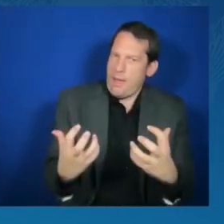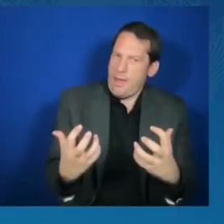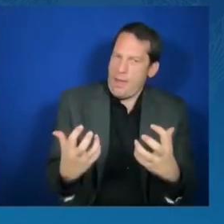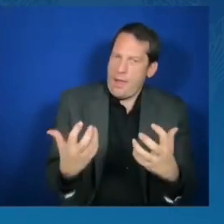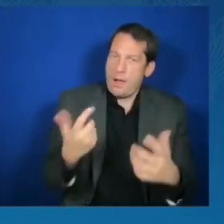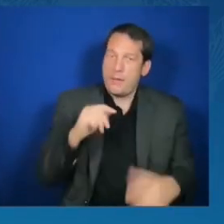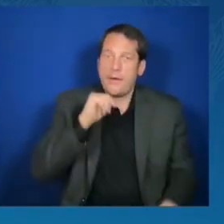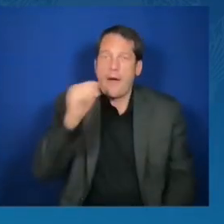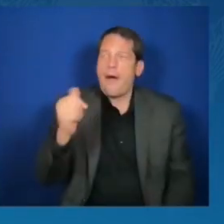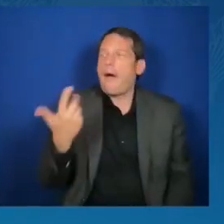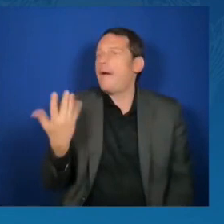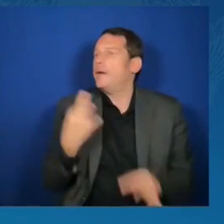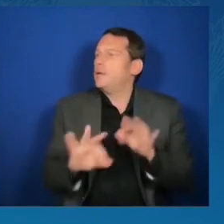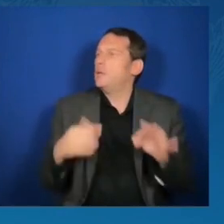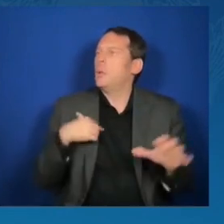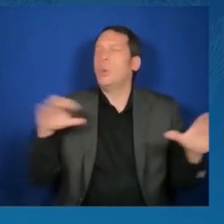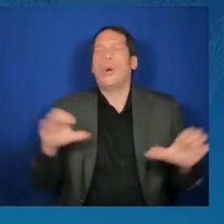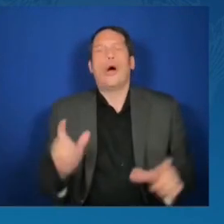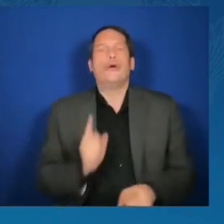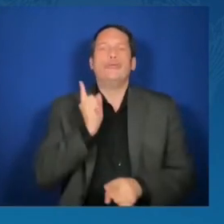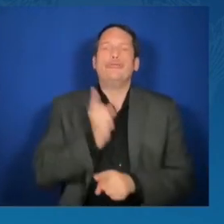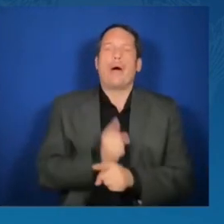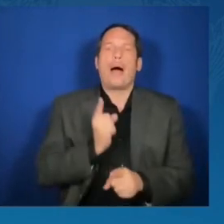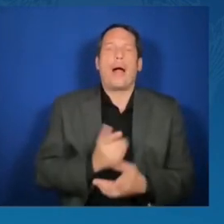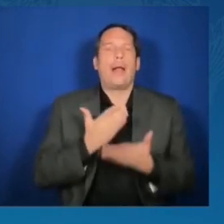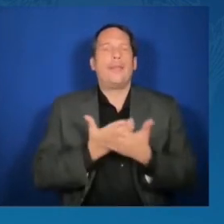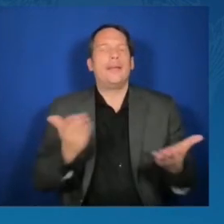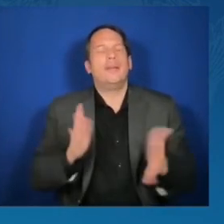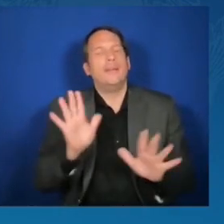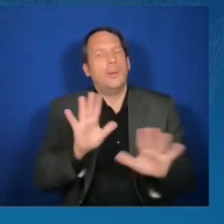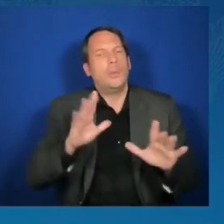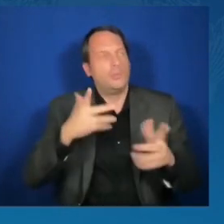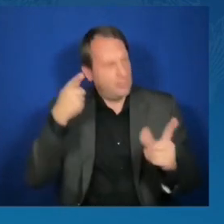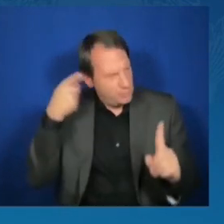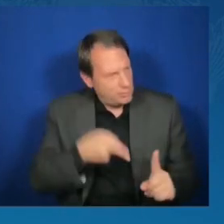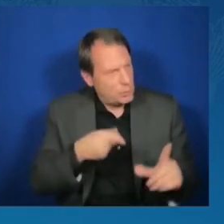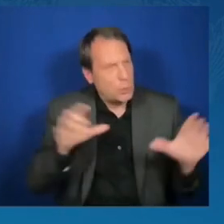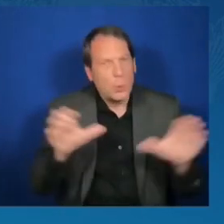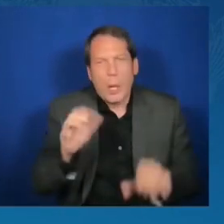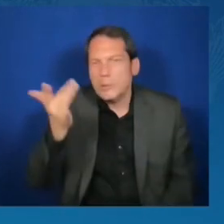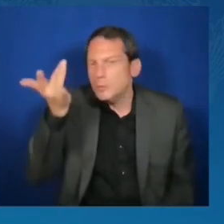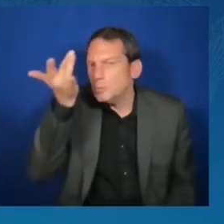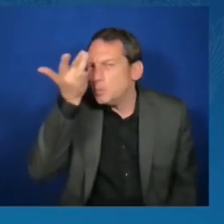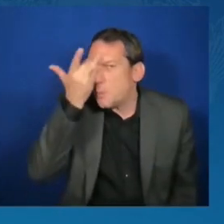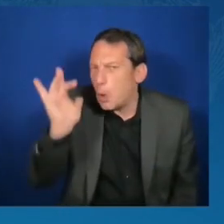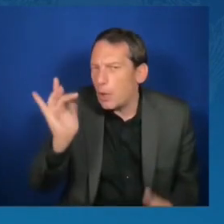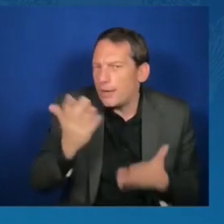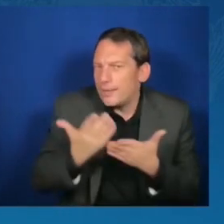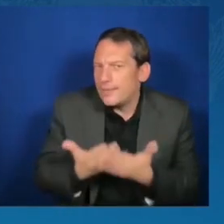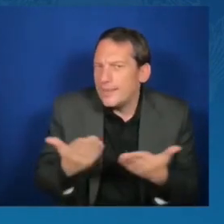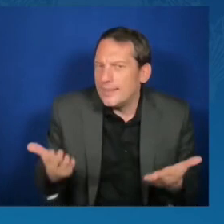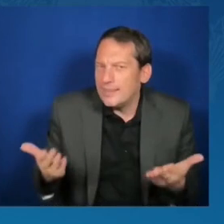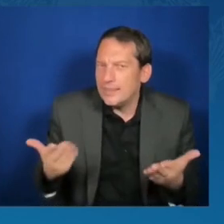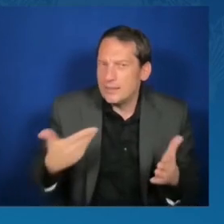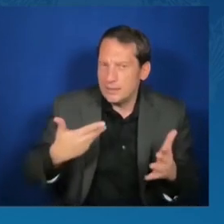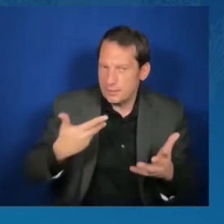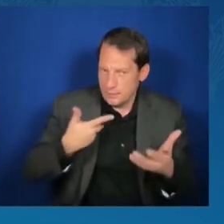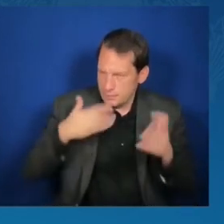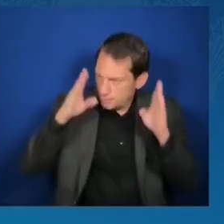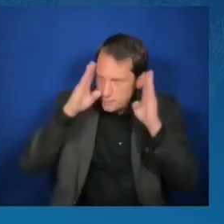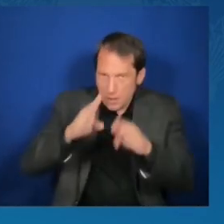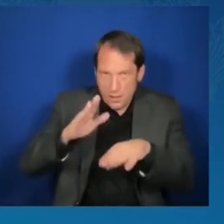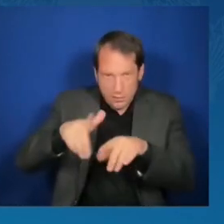world at a time where there's a greater multiplicity and complexity of challenges than ever before, certainly in the 30 years that I've been involved in this.